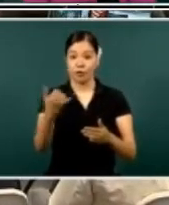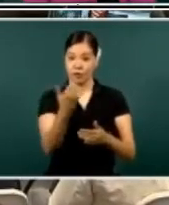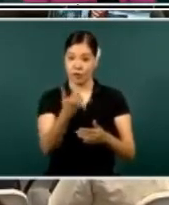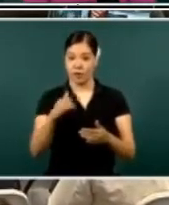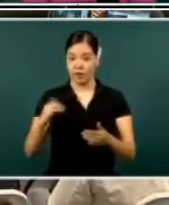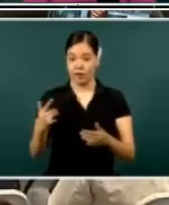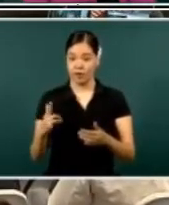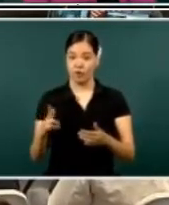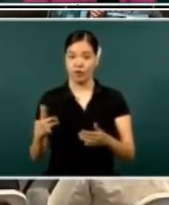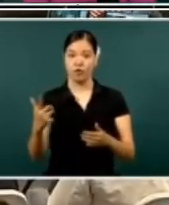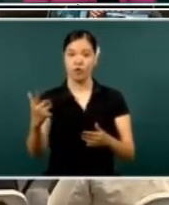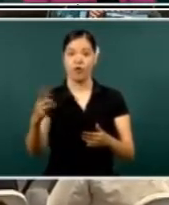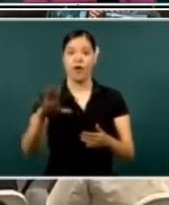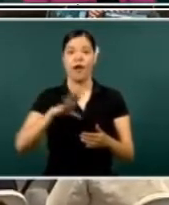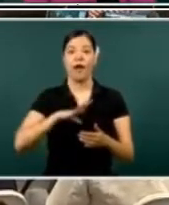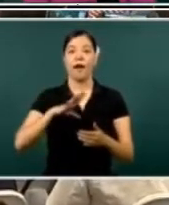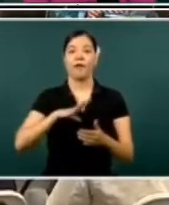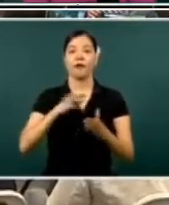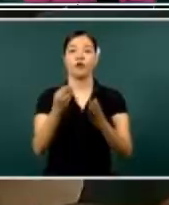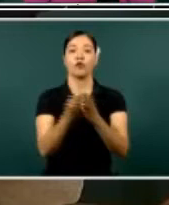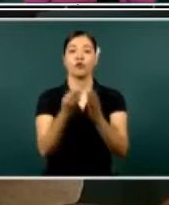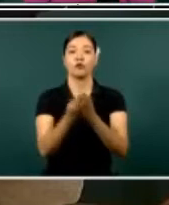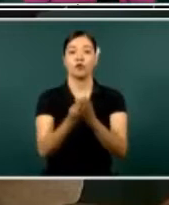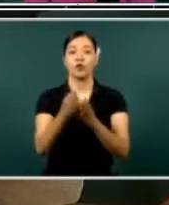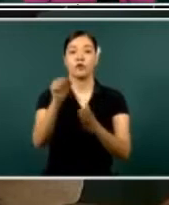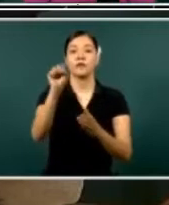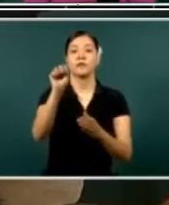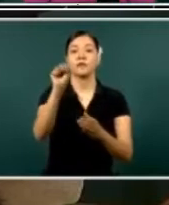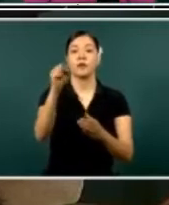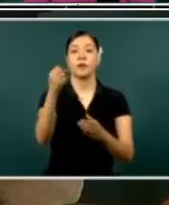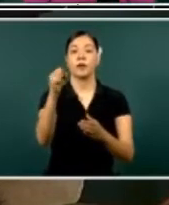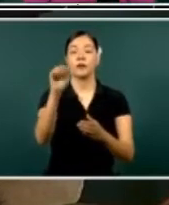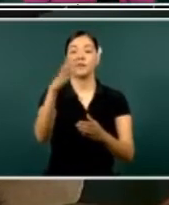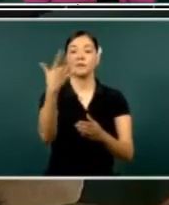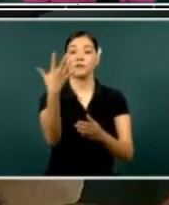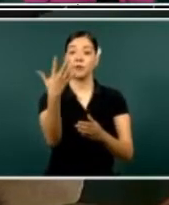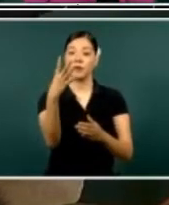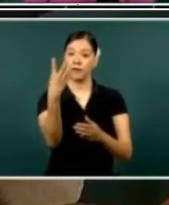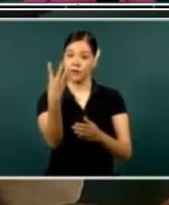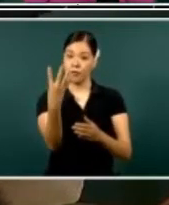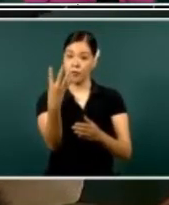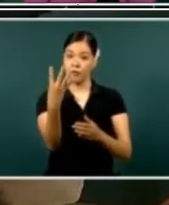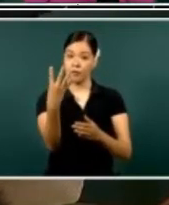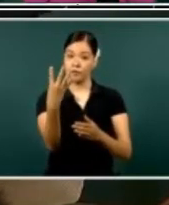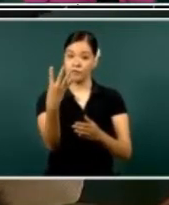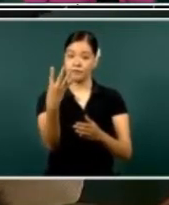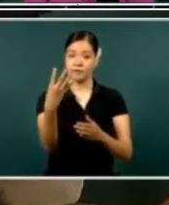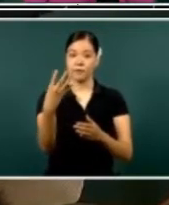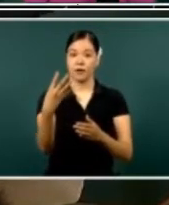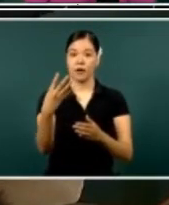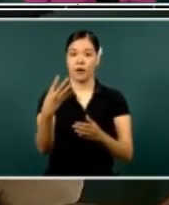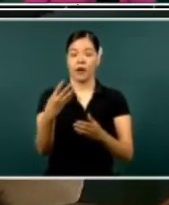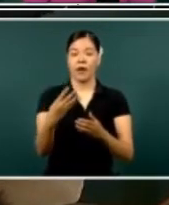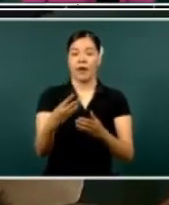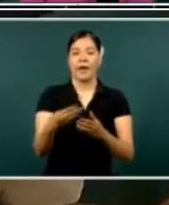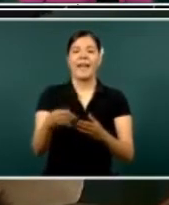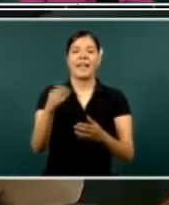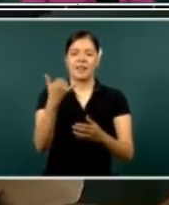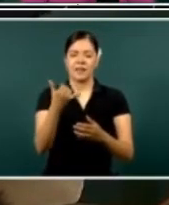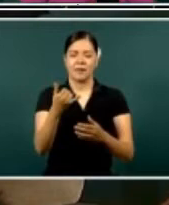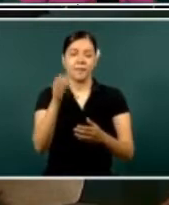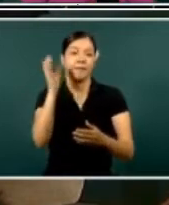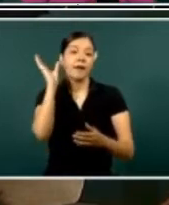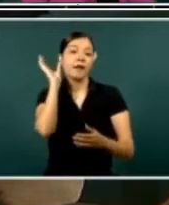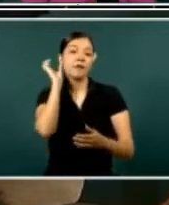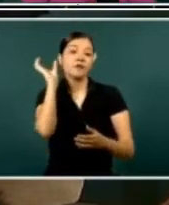developed 54, uh, uh, where we have listened to